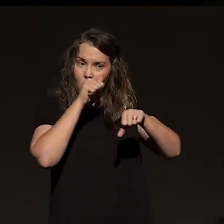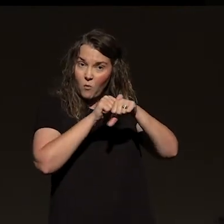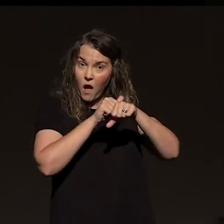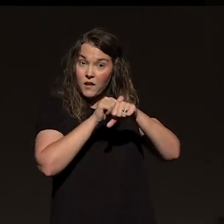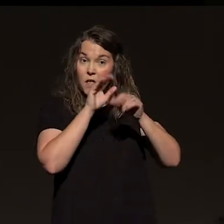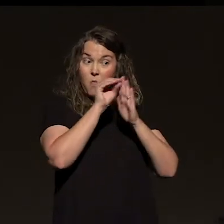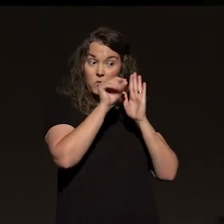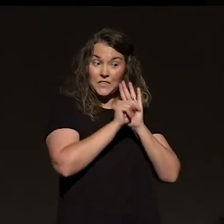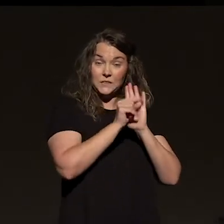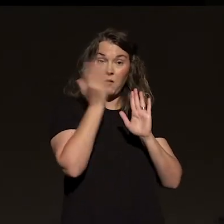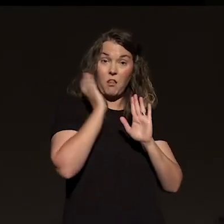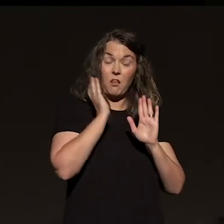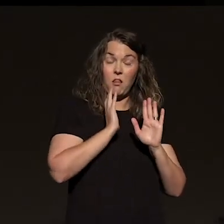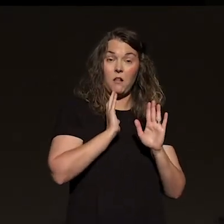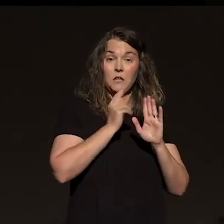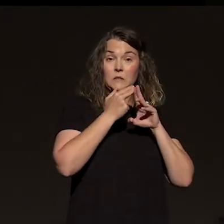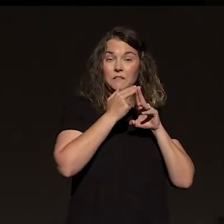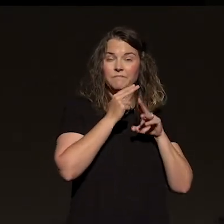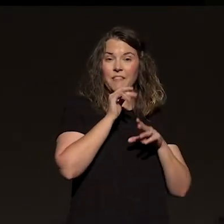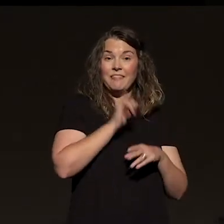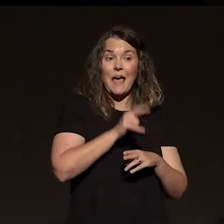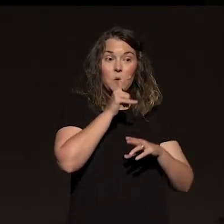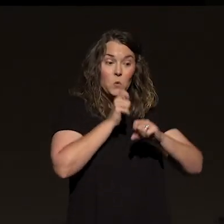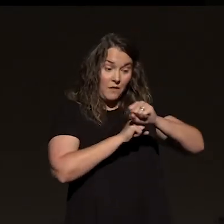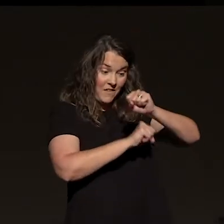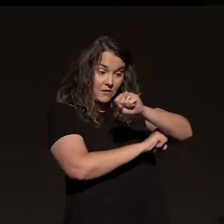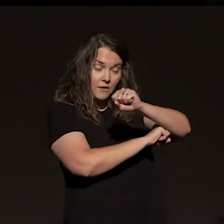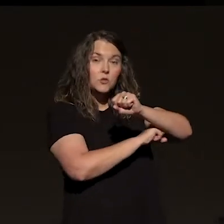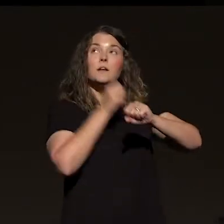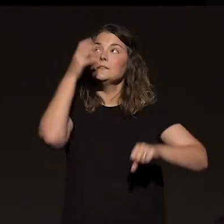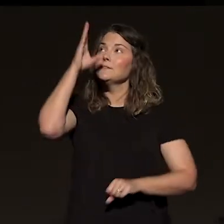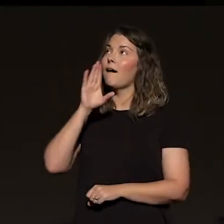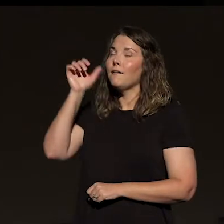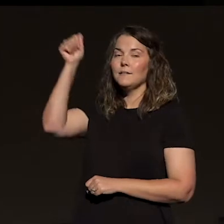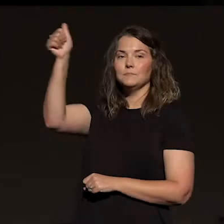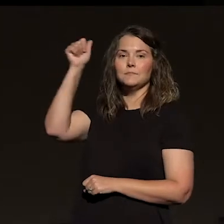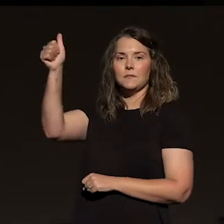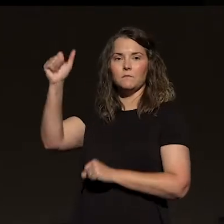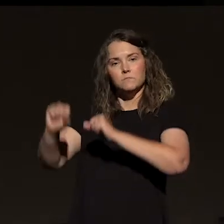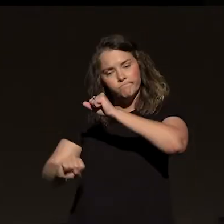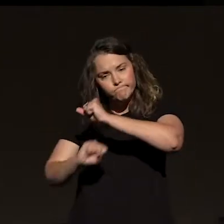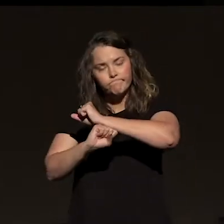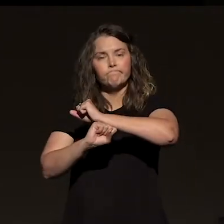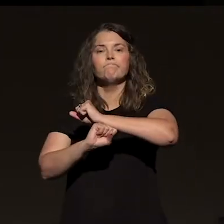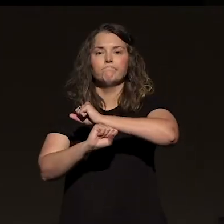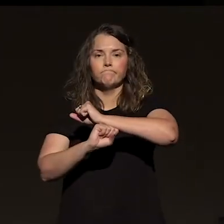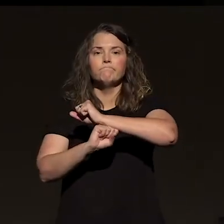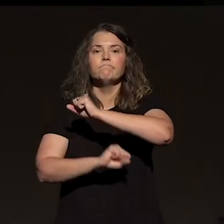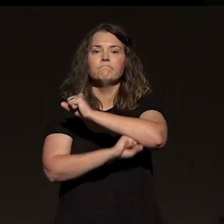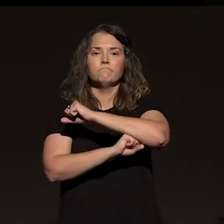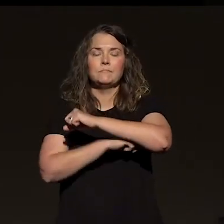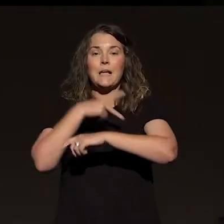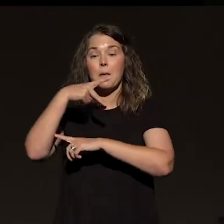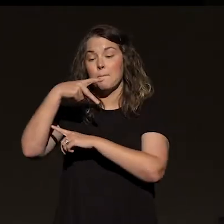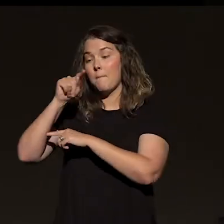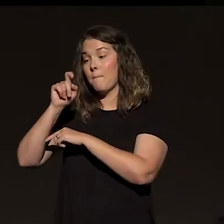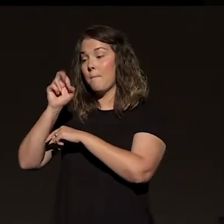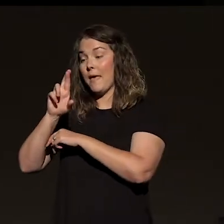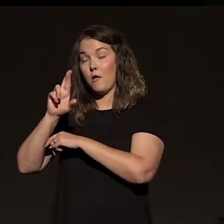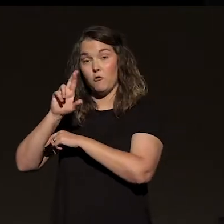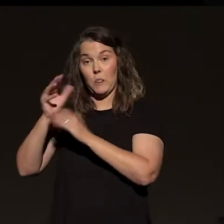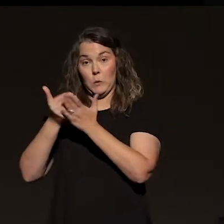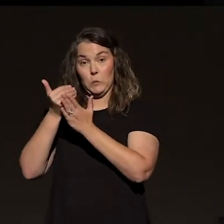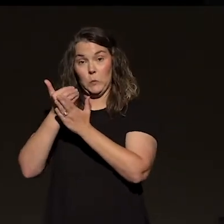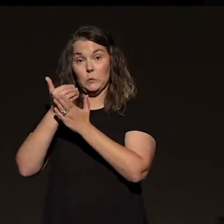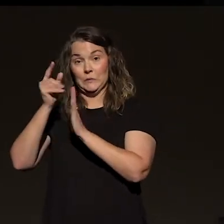the Old Testament, that rock is God. He is the God of our salvation, the rock of our salvation, it says. Peter in the New Testament says that,